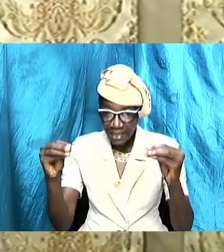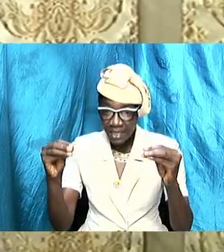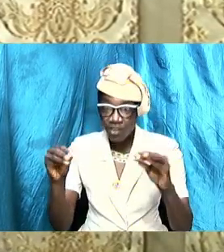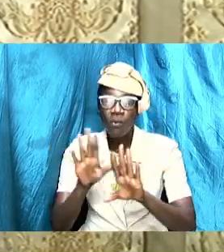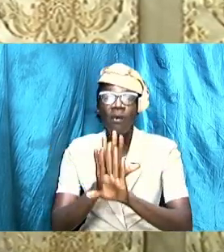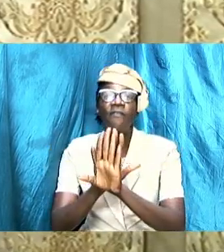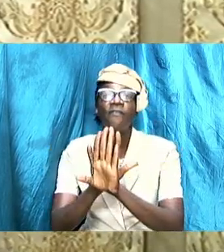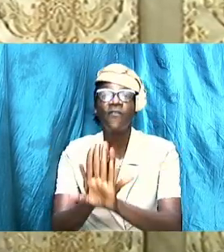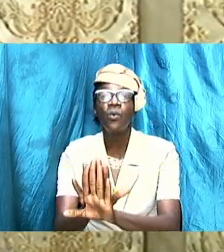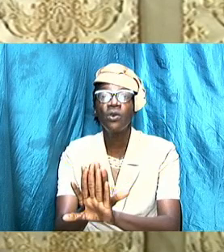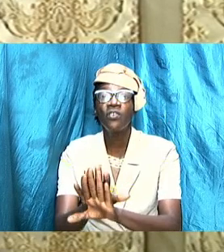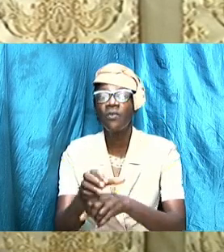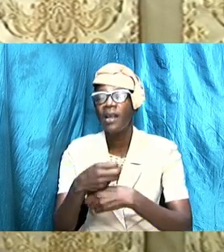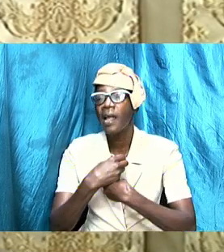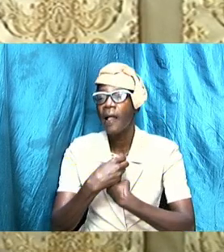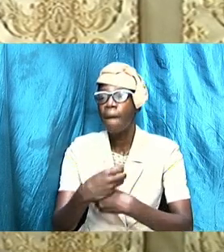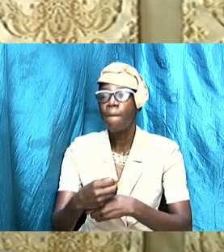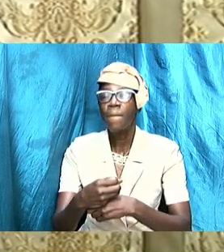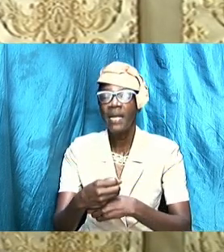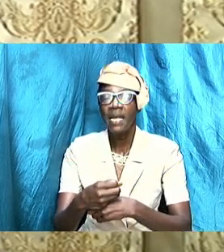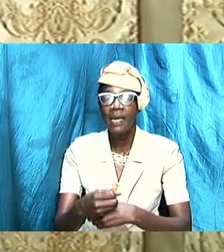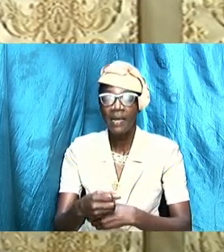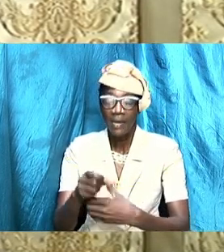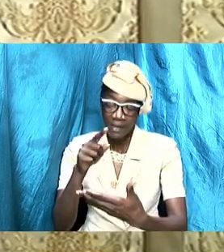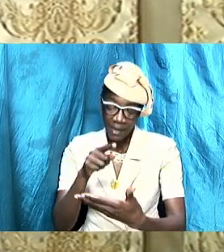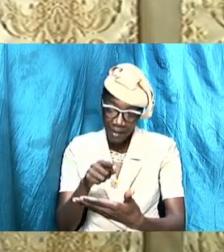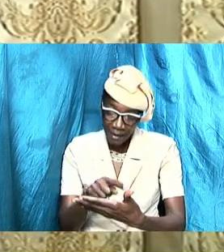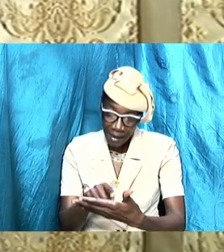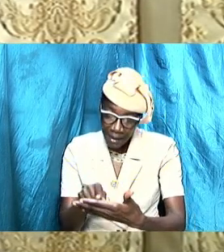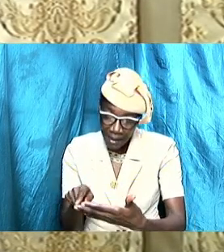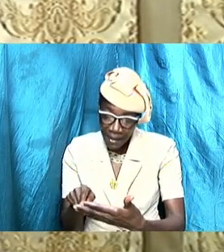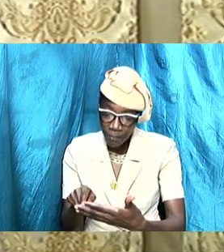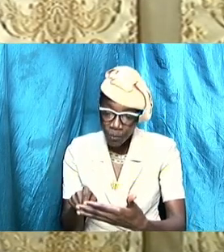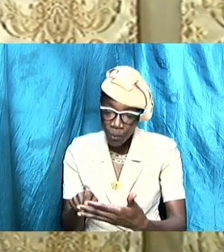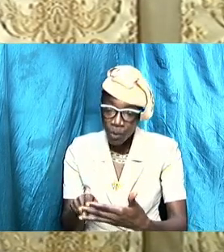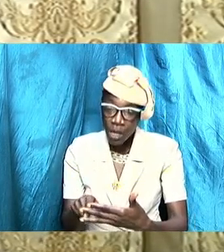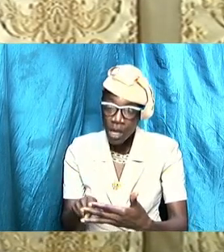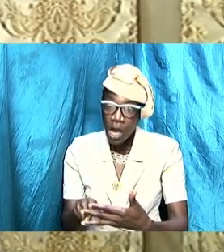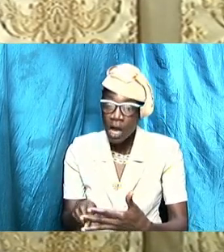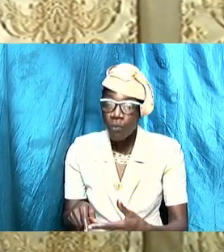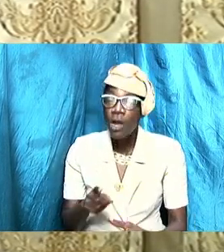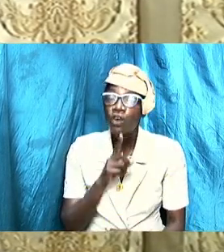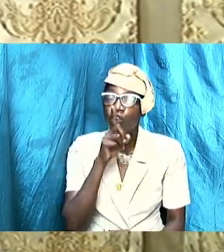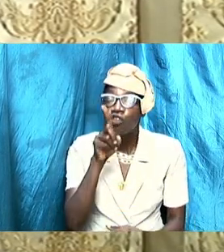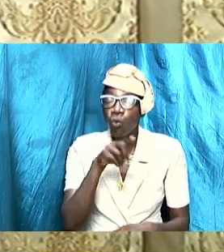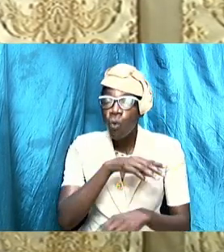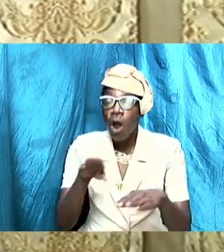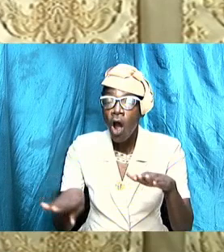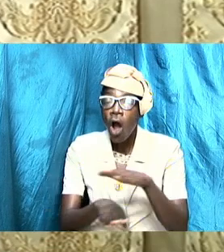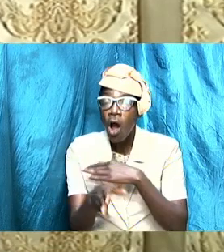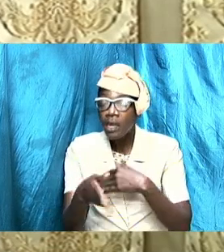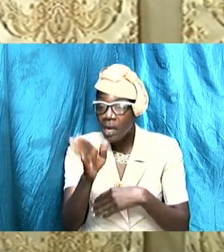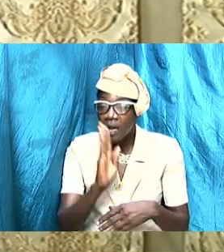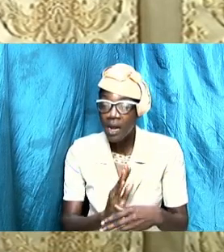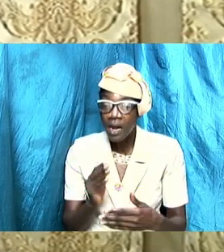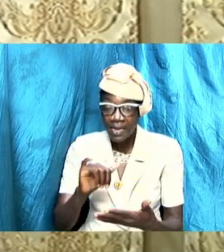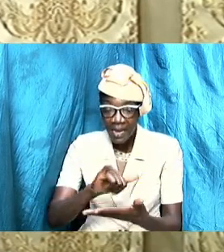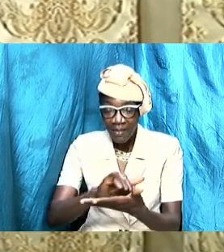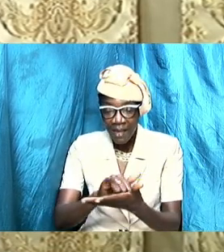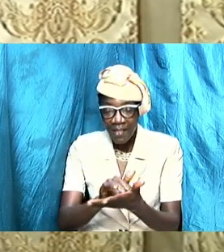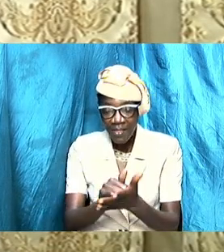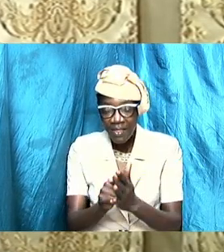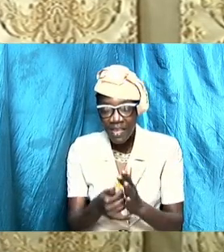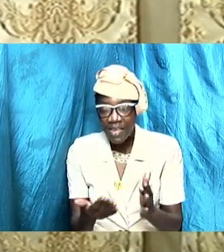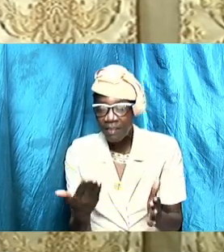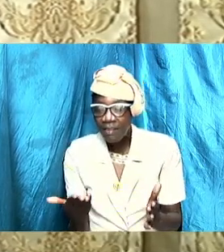points because we are convinced under God that these things are right and